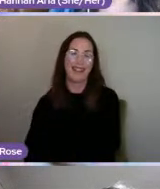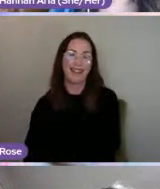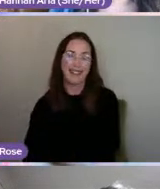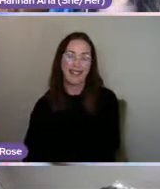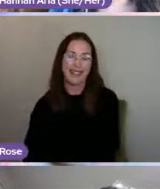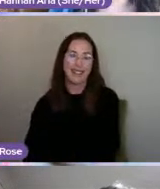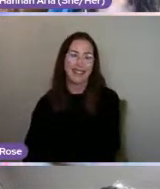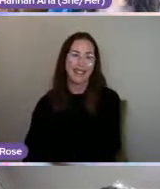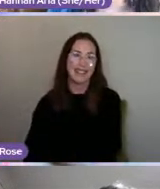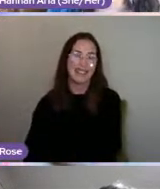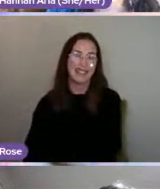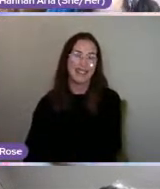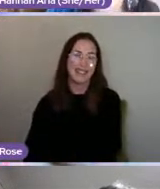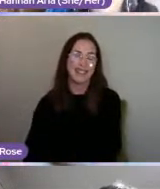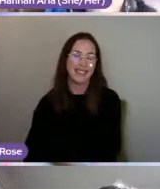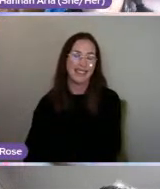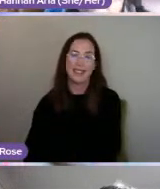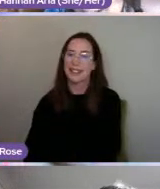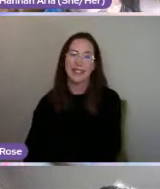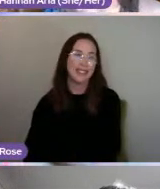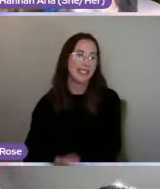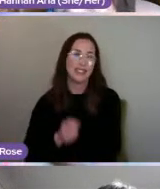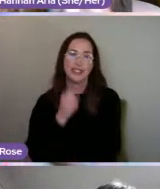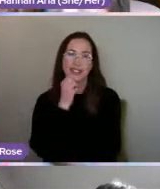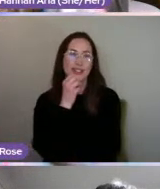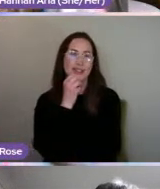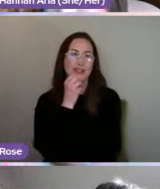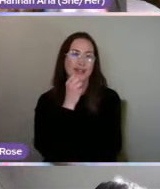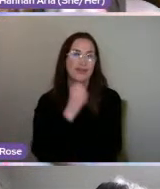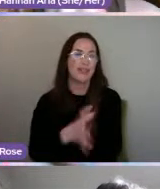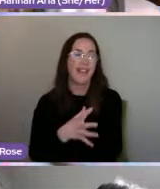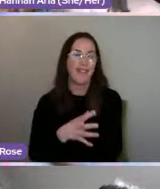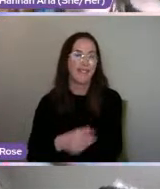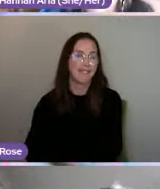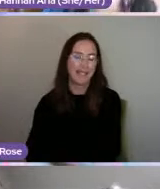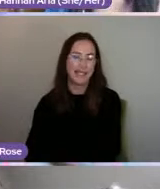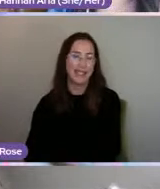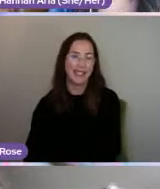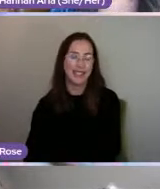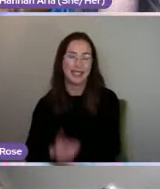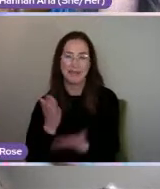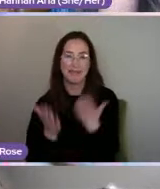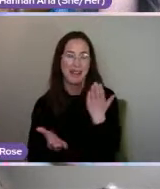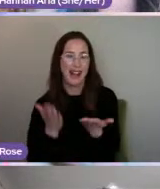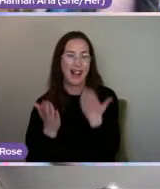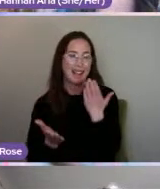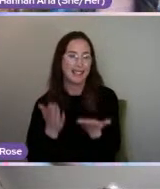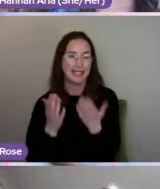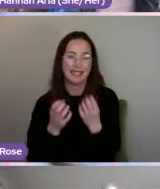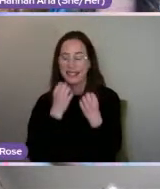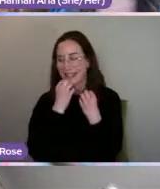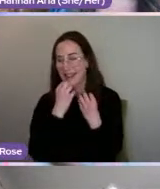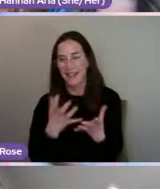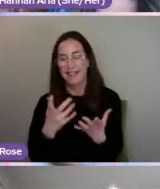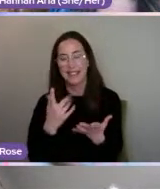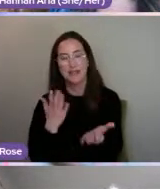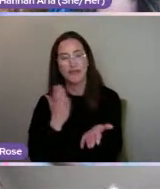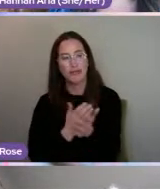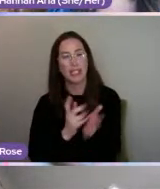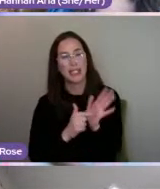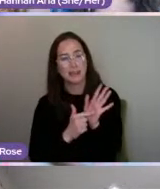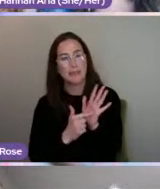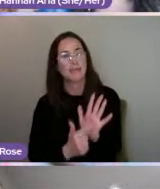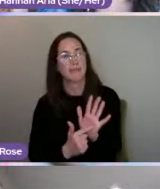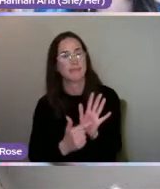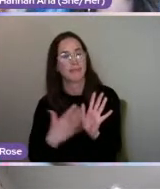I think it's just really balanced, isn't it? It's beautiful because it's a really honest representation